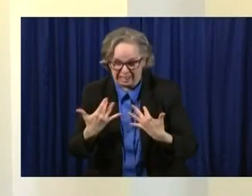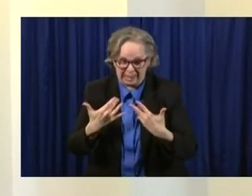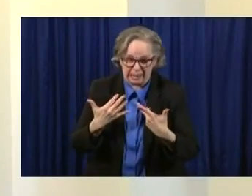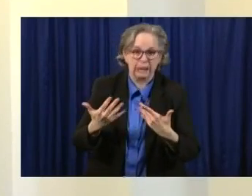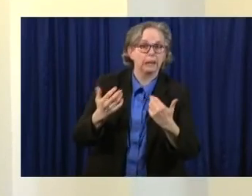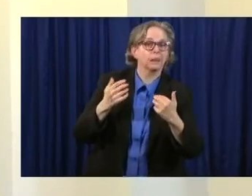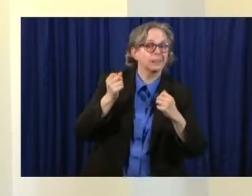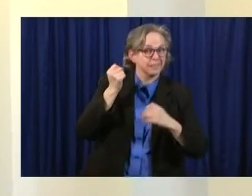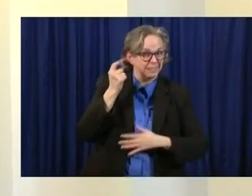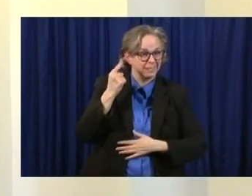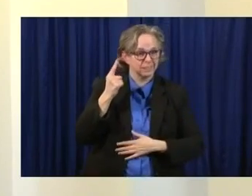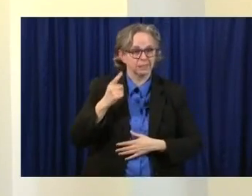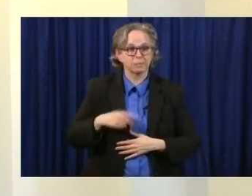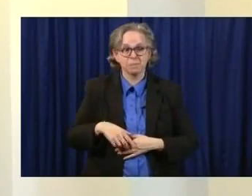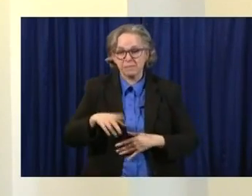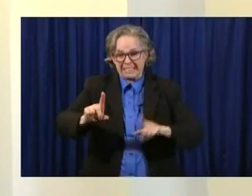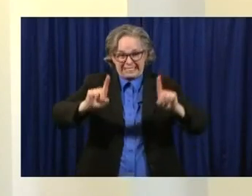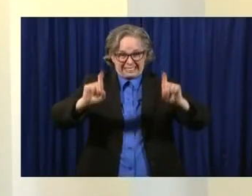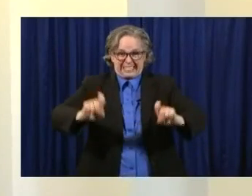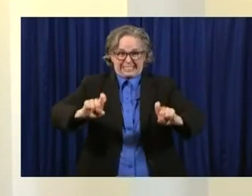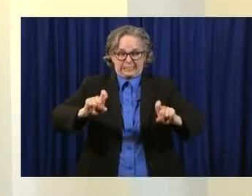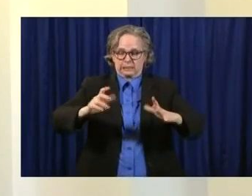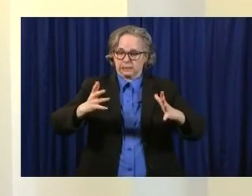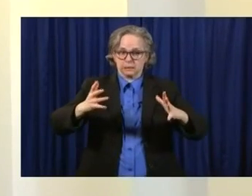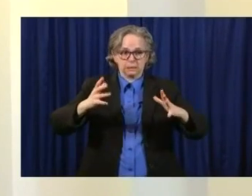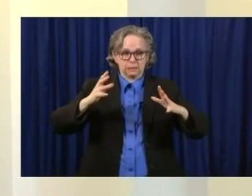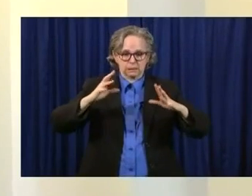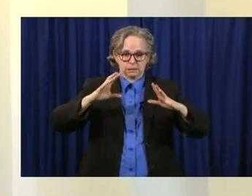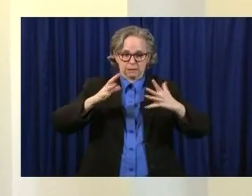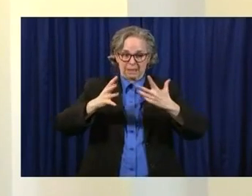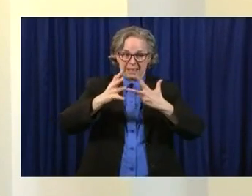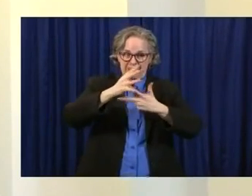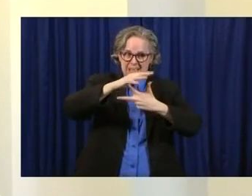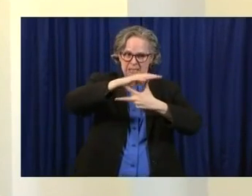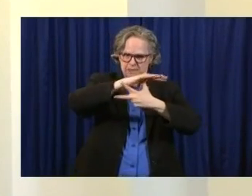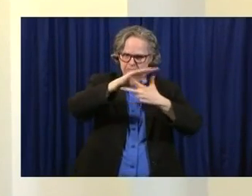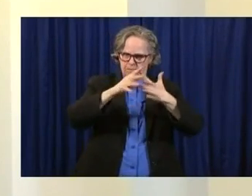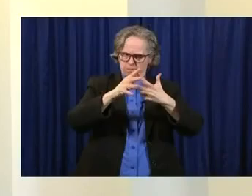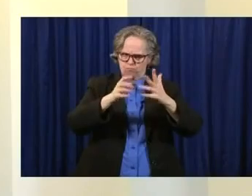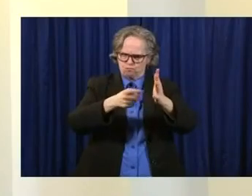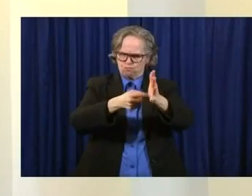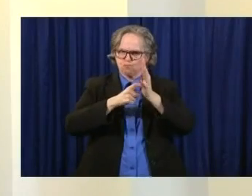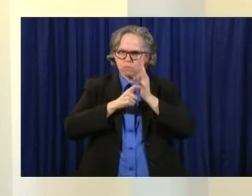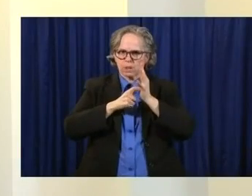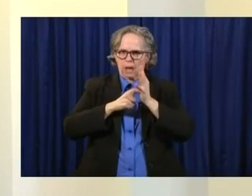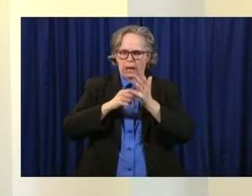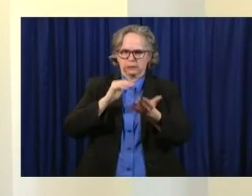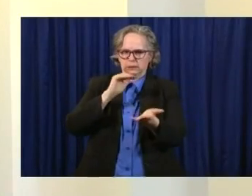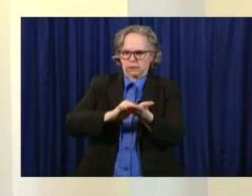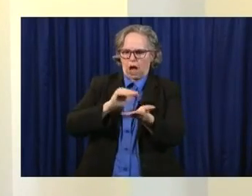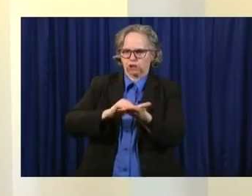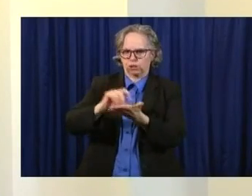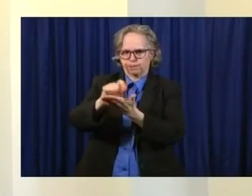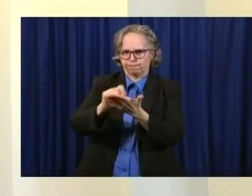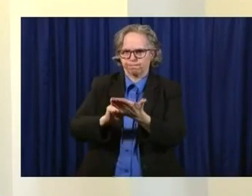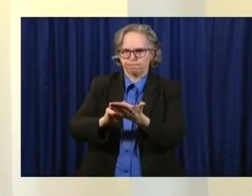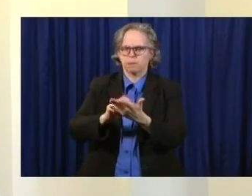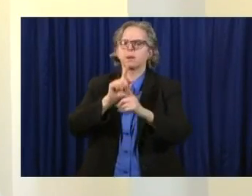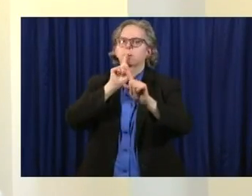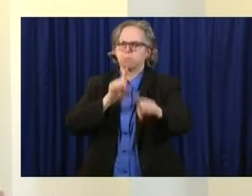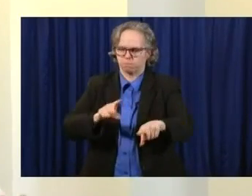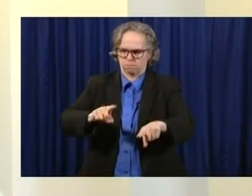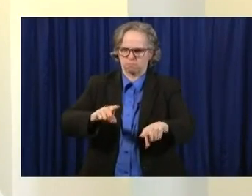to diagnose it and say you need it. So you can't do this without a provider's order. And